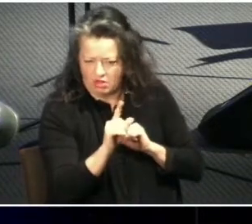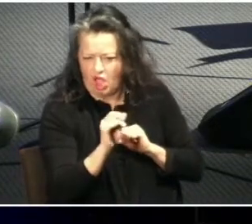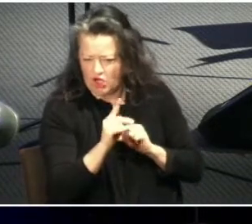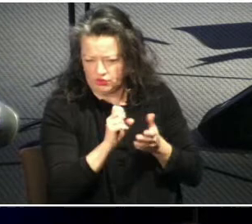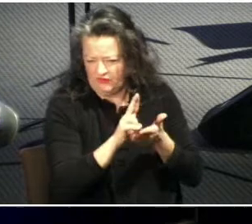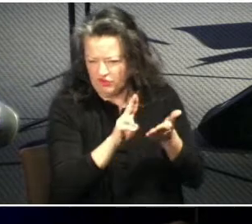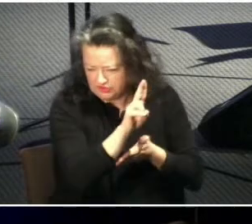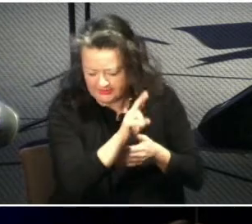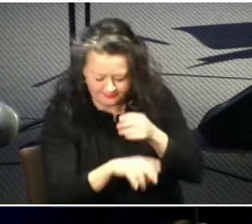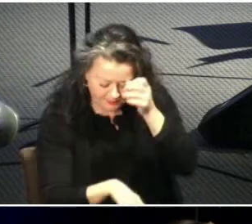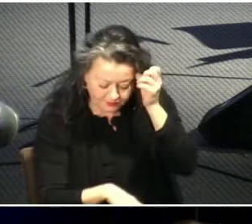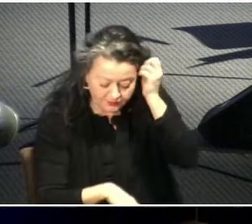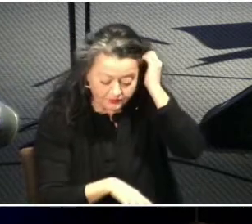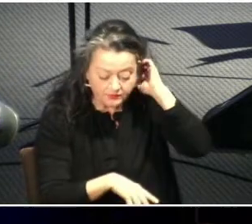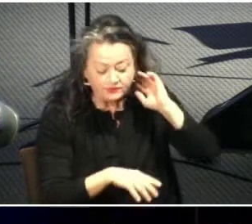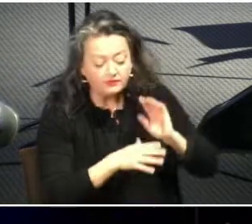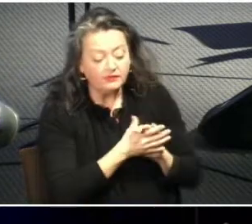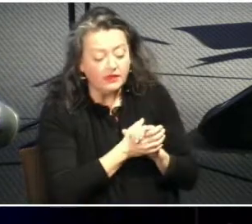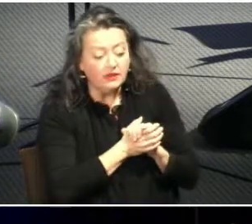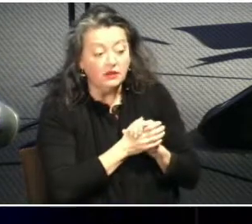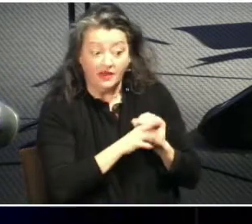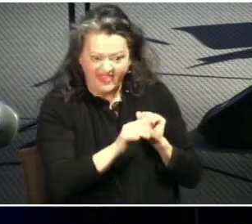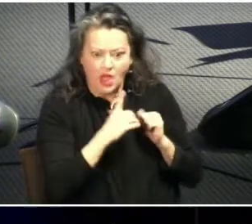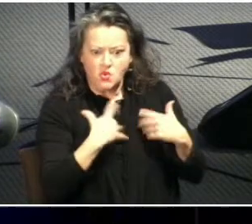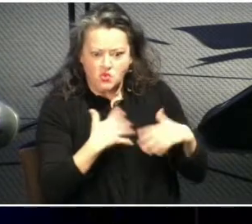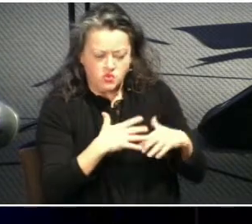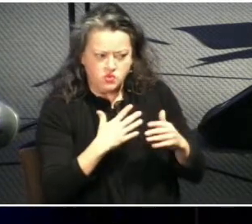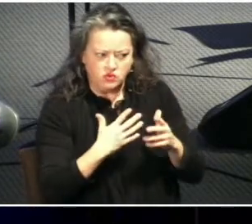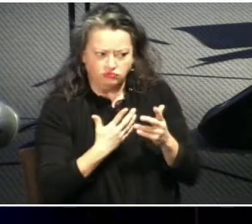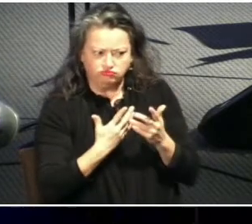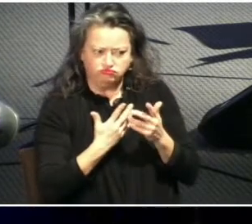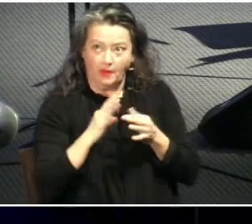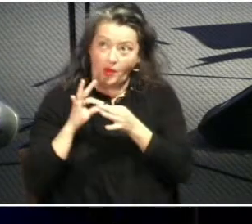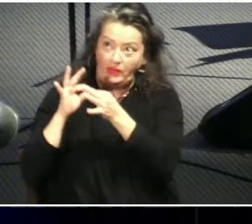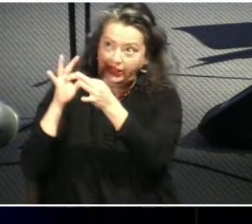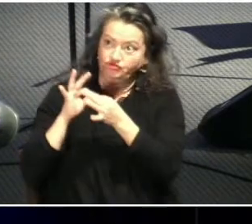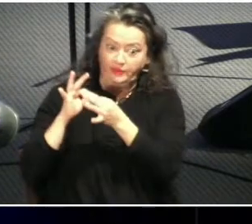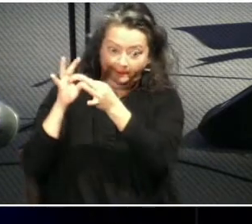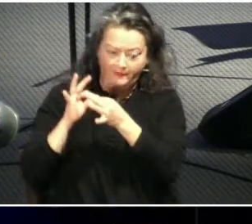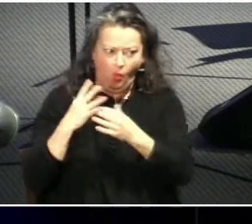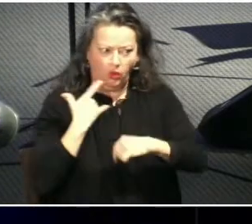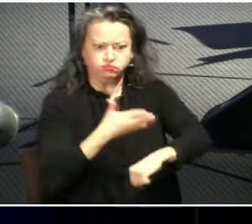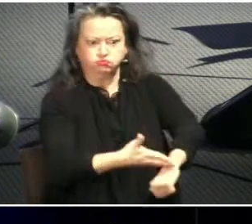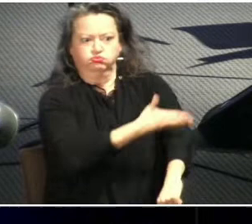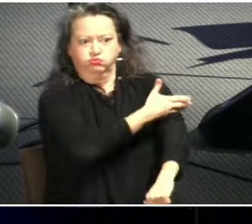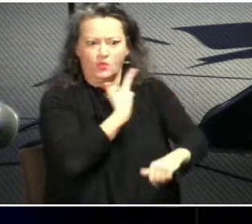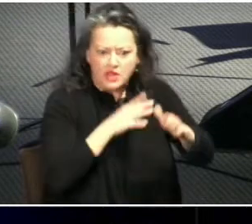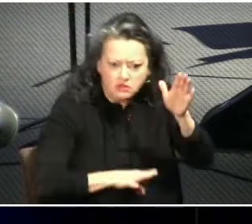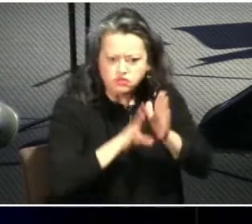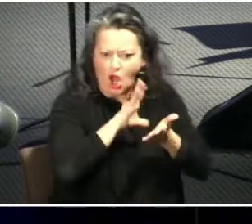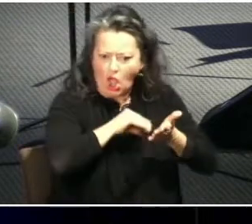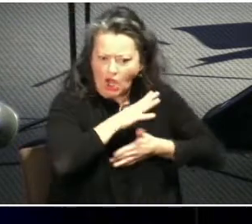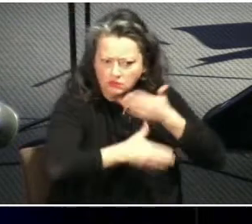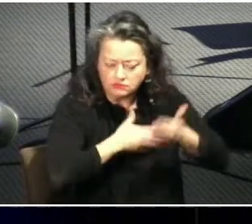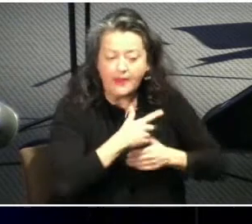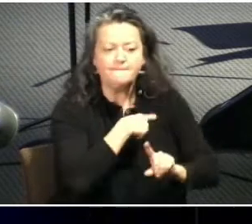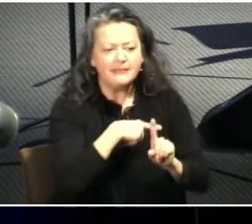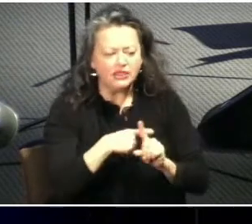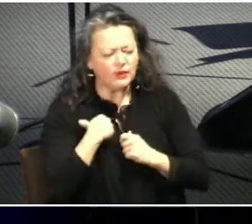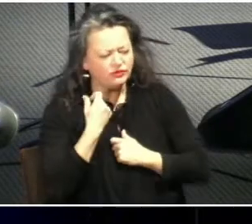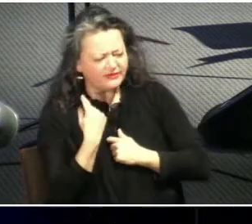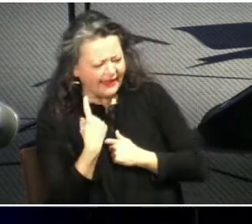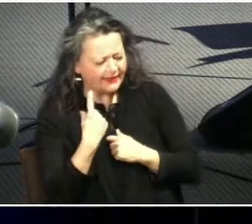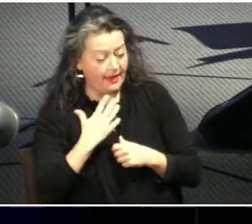a time of accelerated growth in my relationship with christ and especially in reconciling my faith